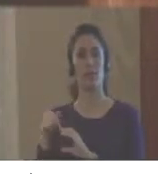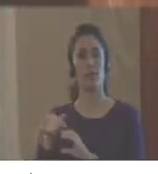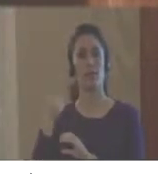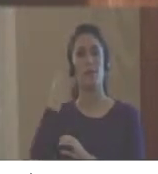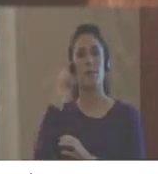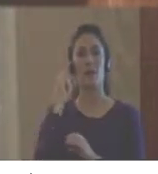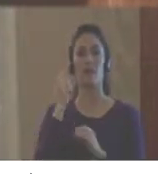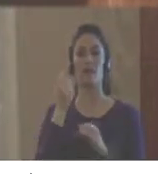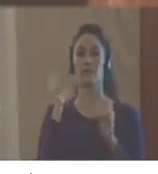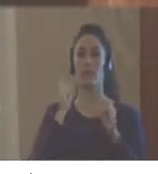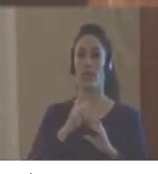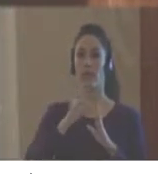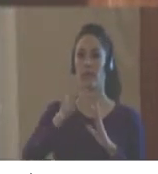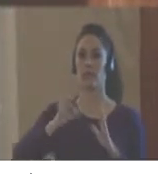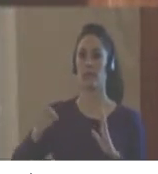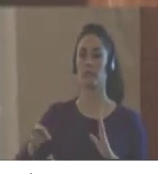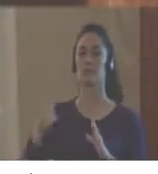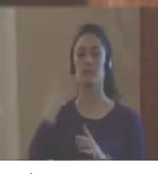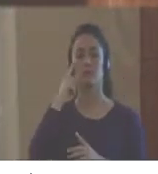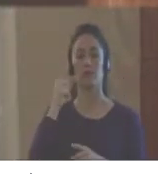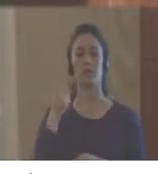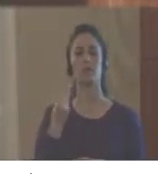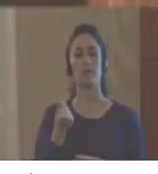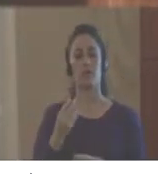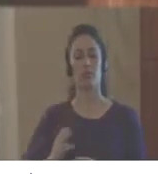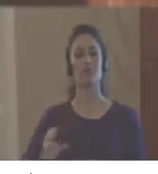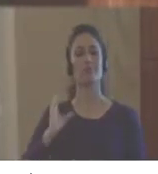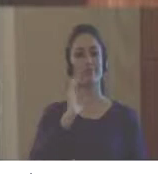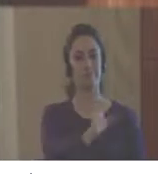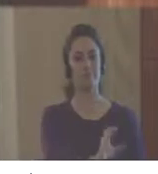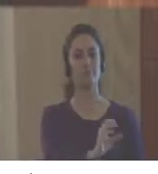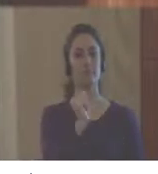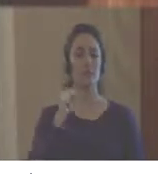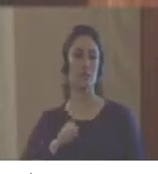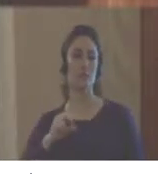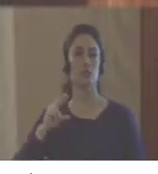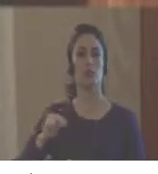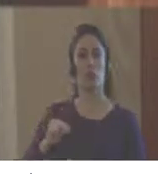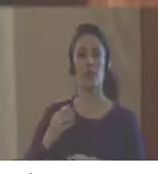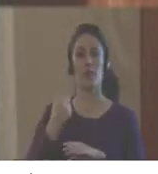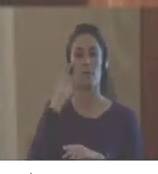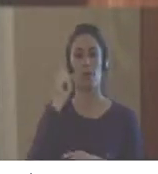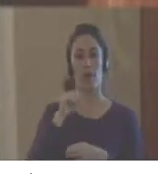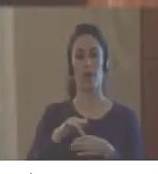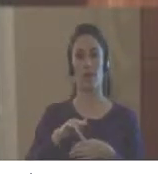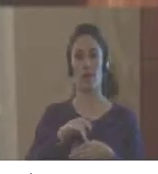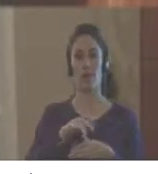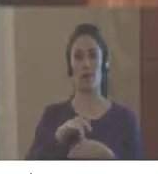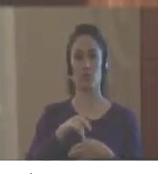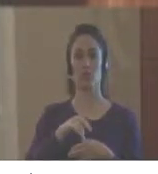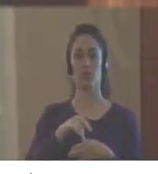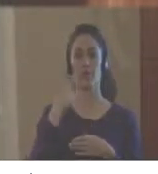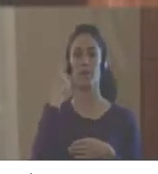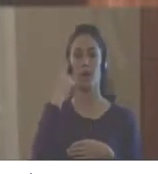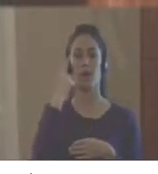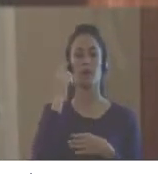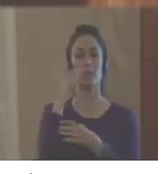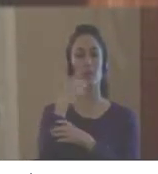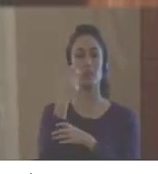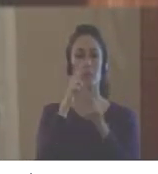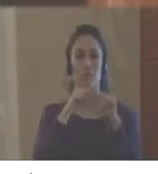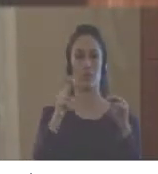or a mechanism that is equal to the activities for risk